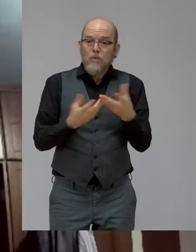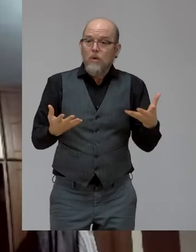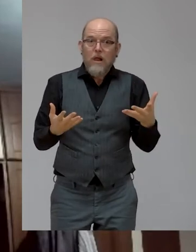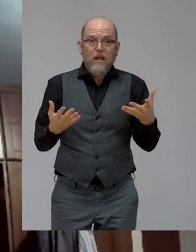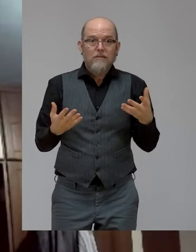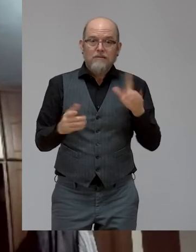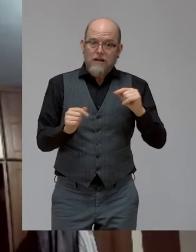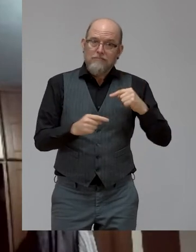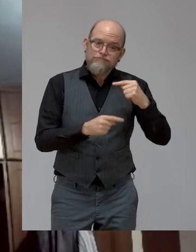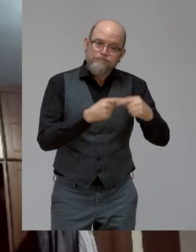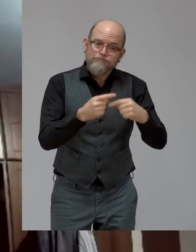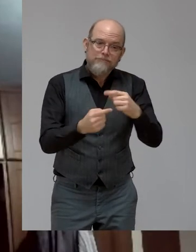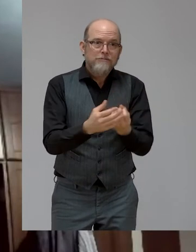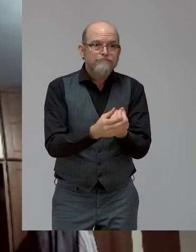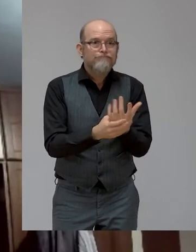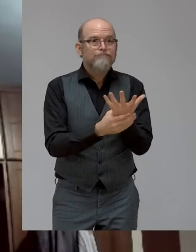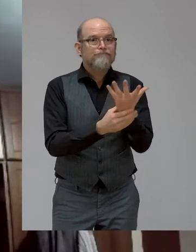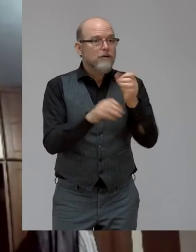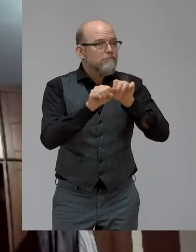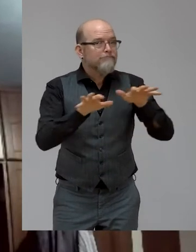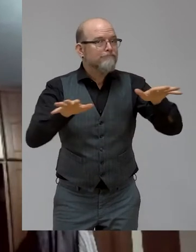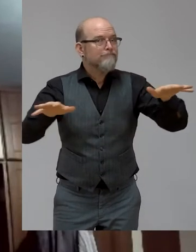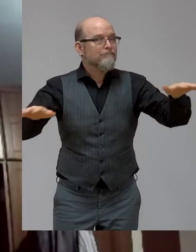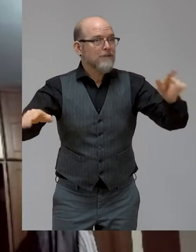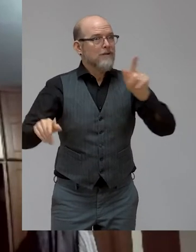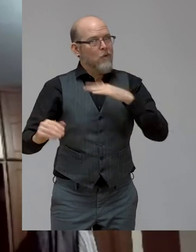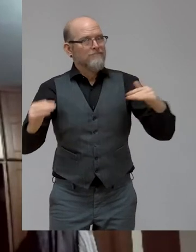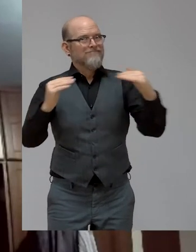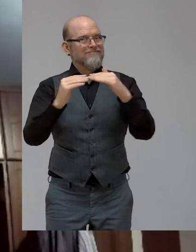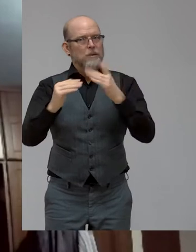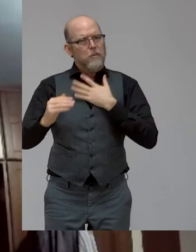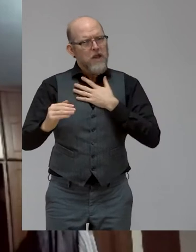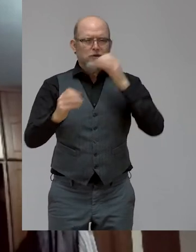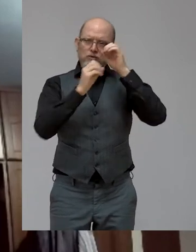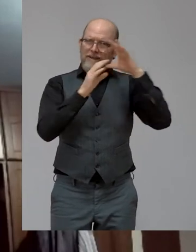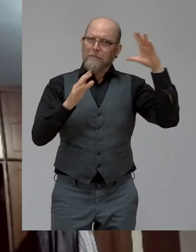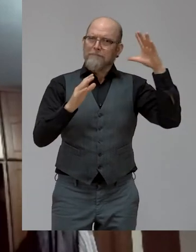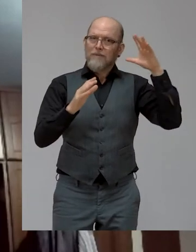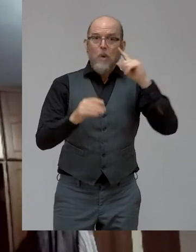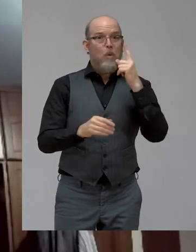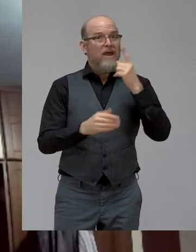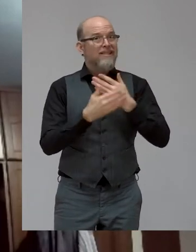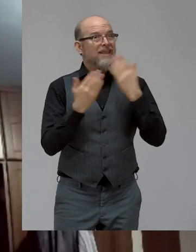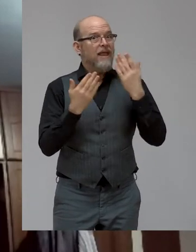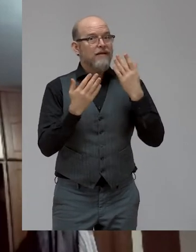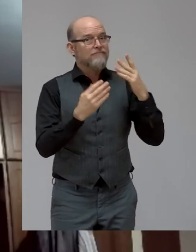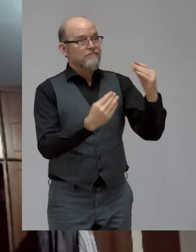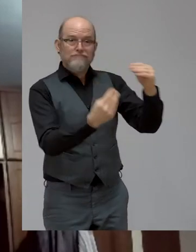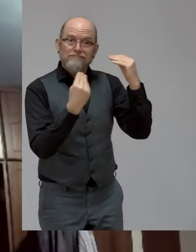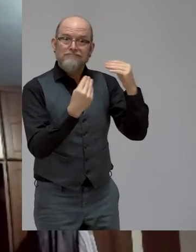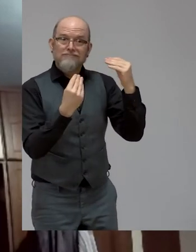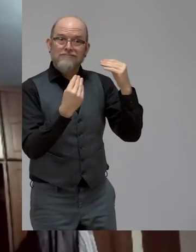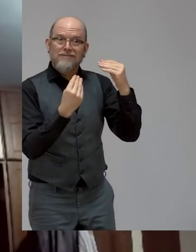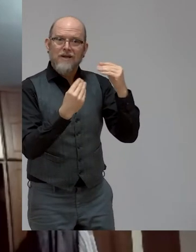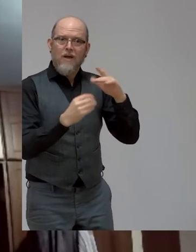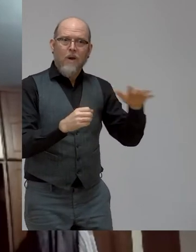to the society. So I have a dream that one day all the education being catered for in this world will be of